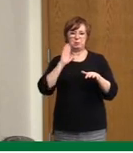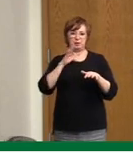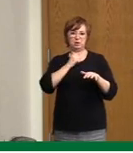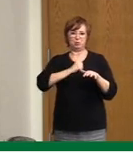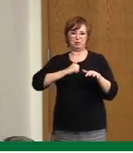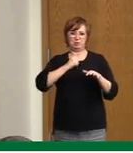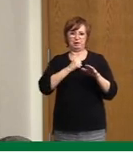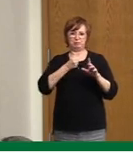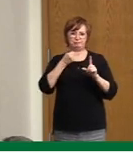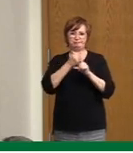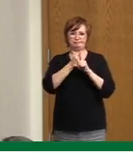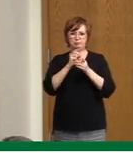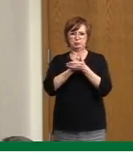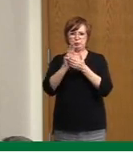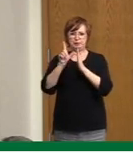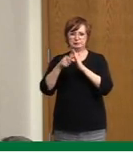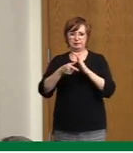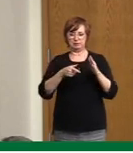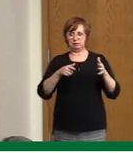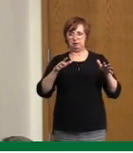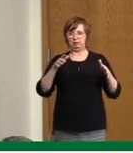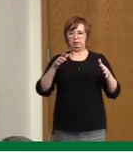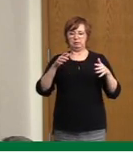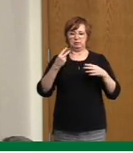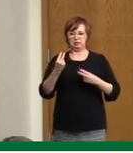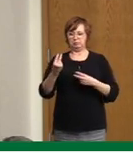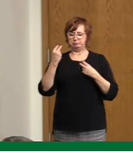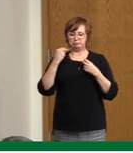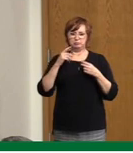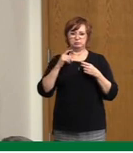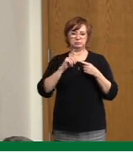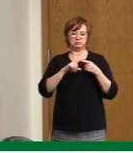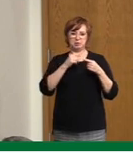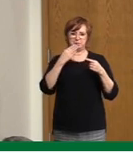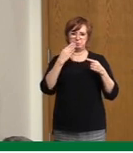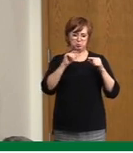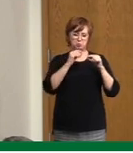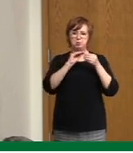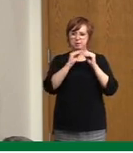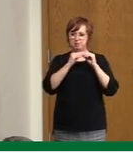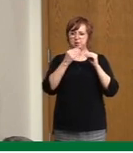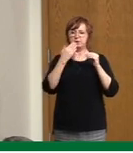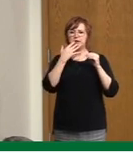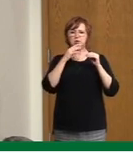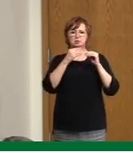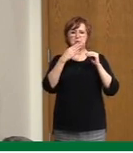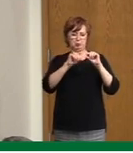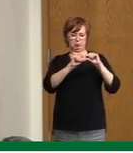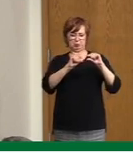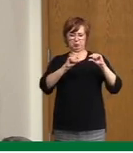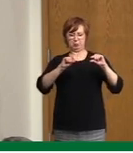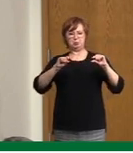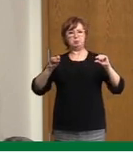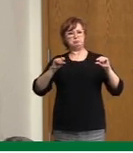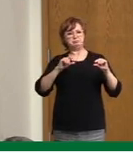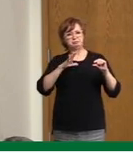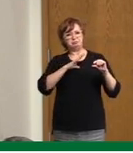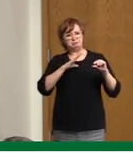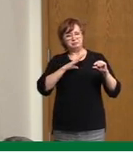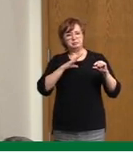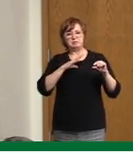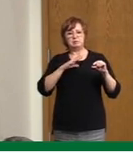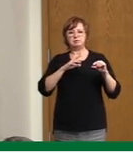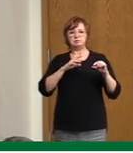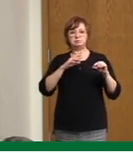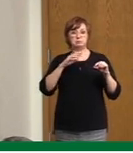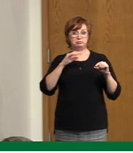area at the bottom and certainly not the pink area. So if we hadn't taken any measures over November, you know, we could very